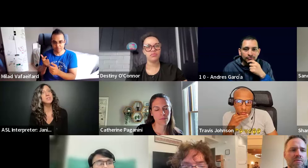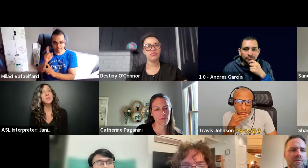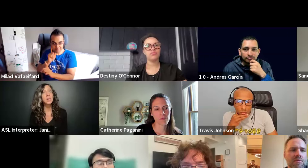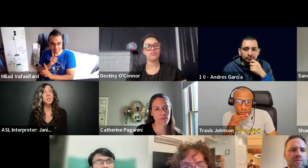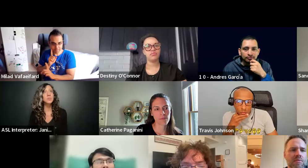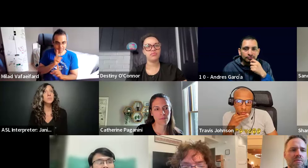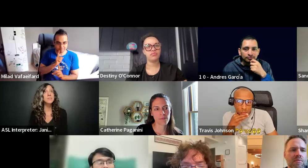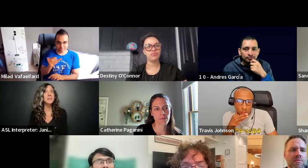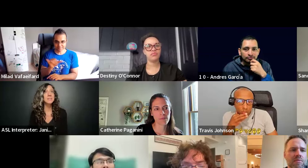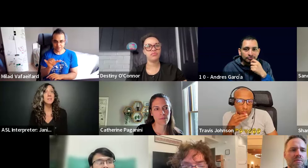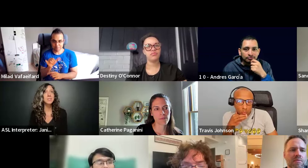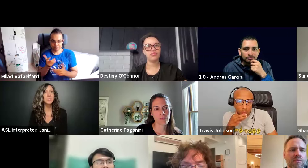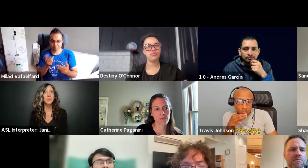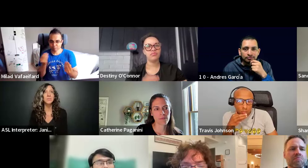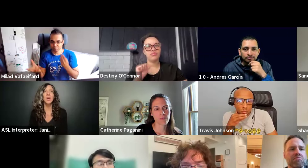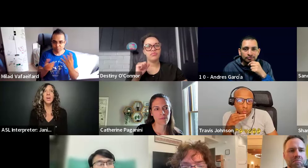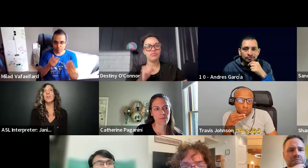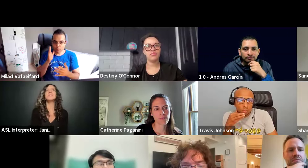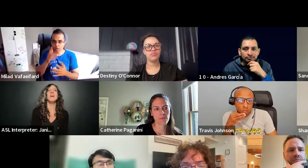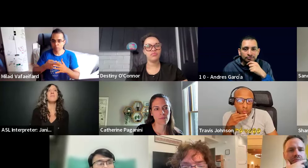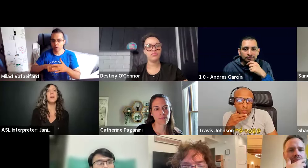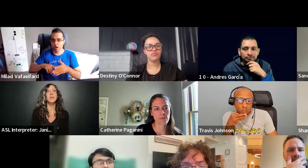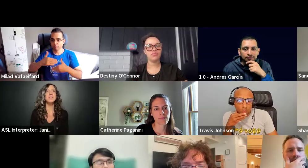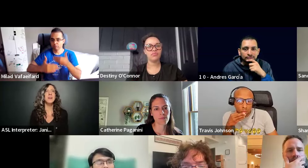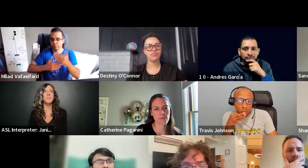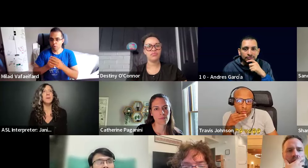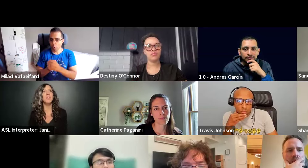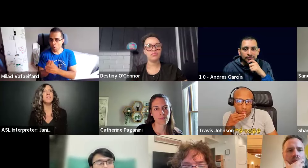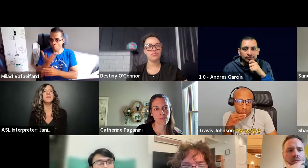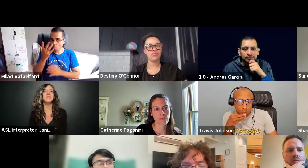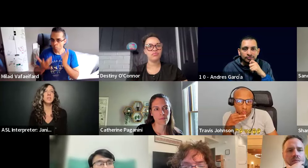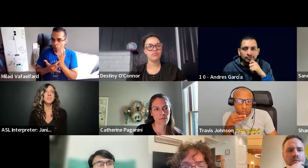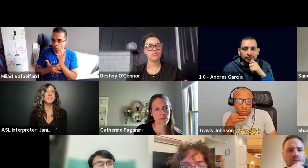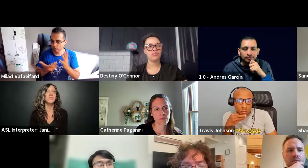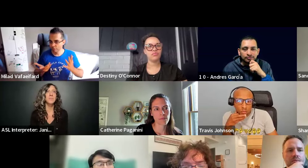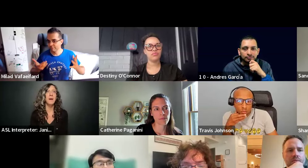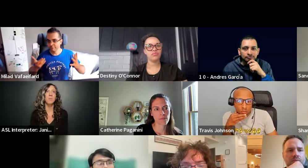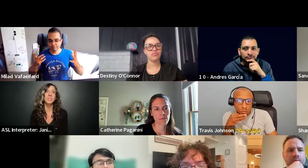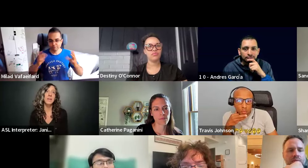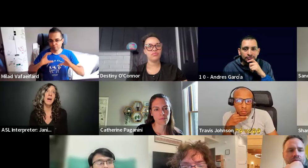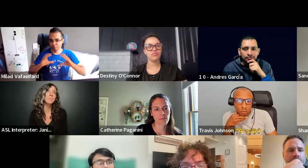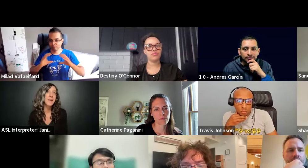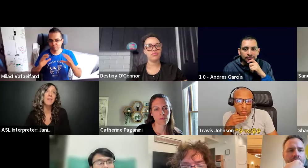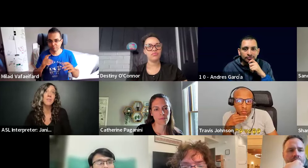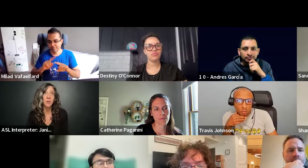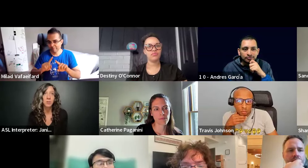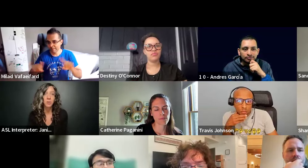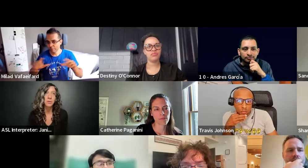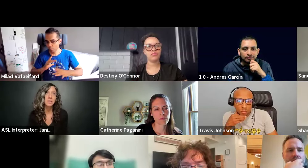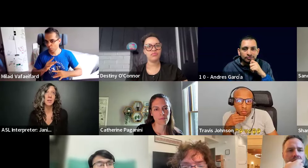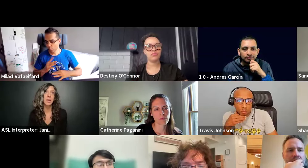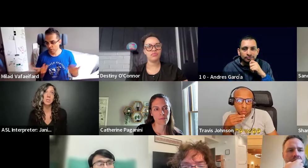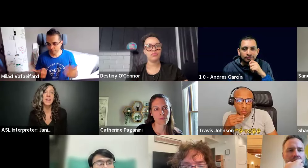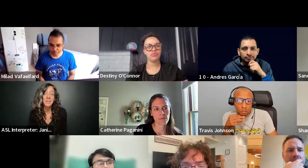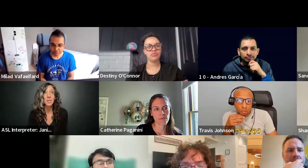other things that she could contribute to Anastasia. So it's, you know, deaf peer to deaf peer giving suggestions and feedback, which then helps everyone